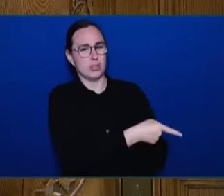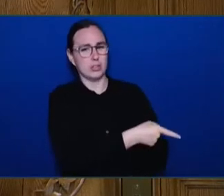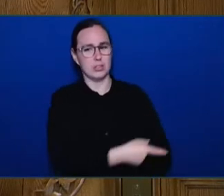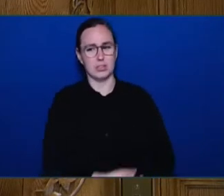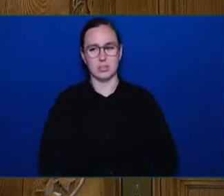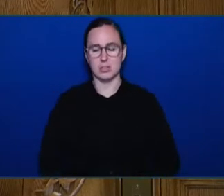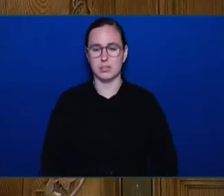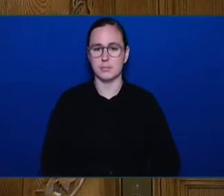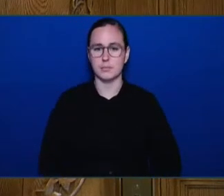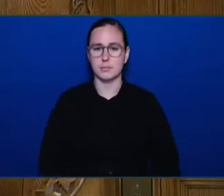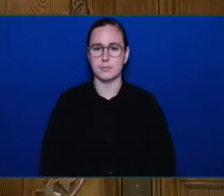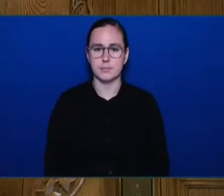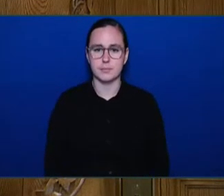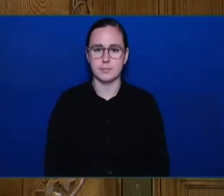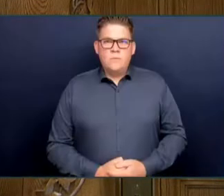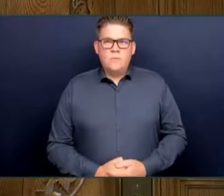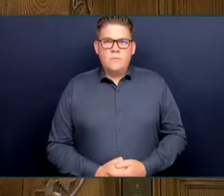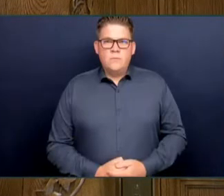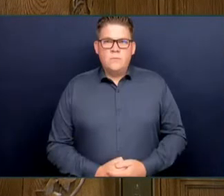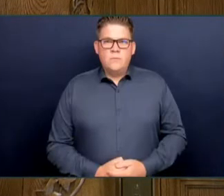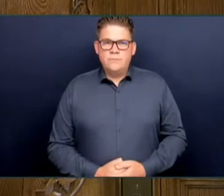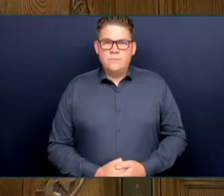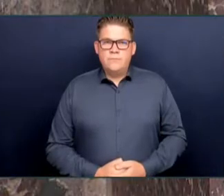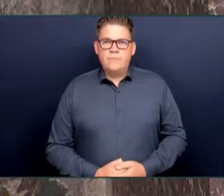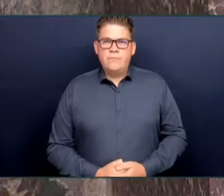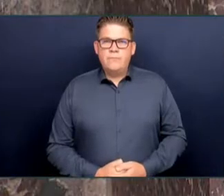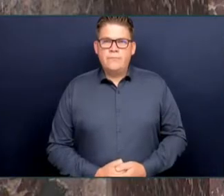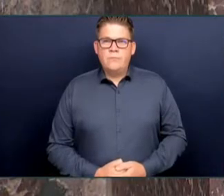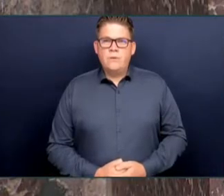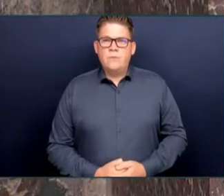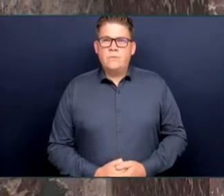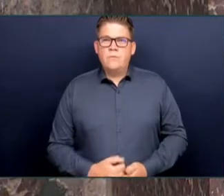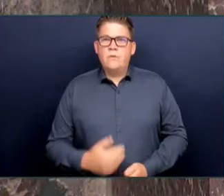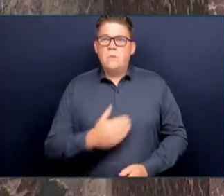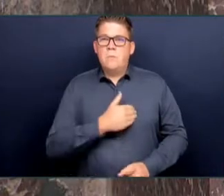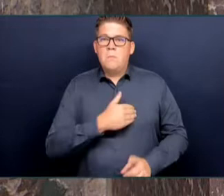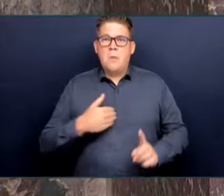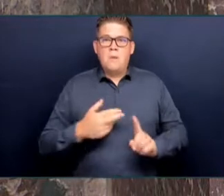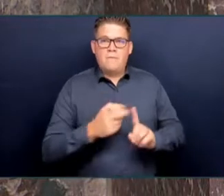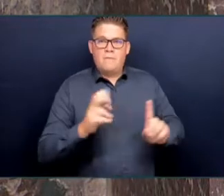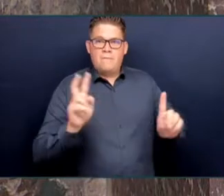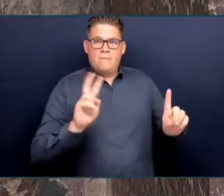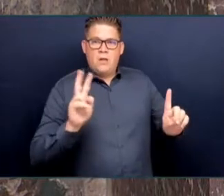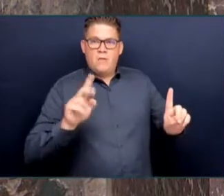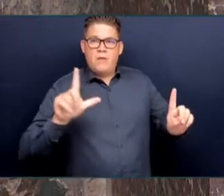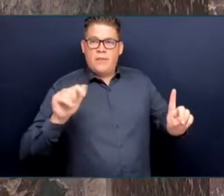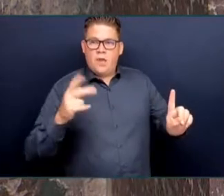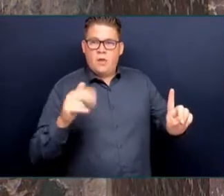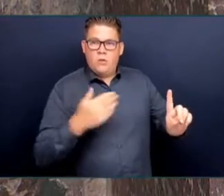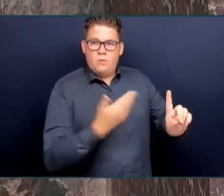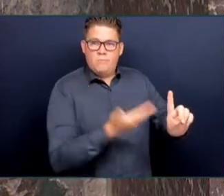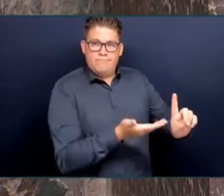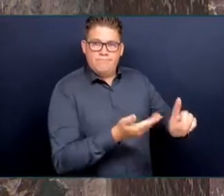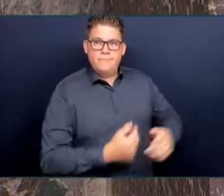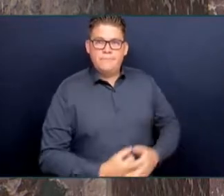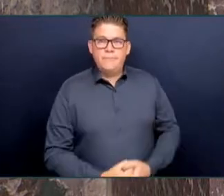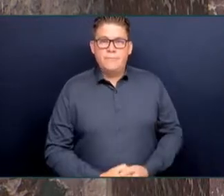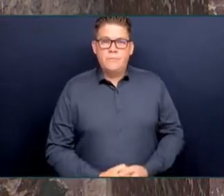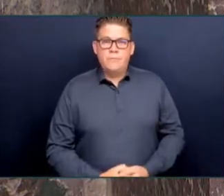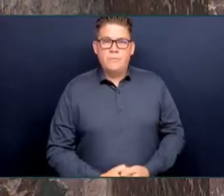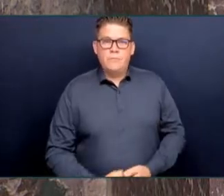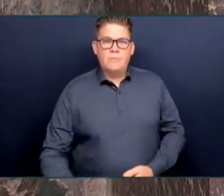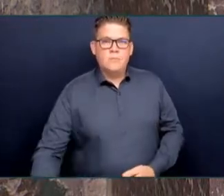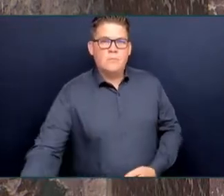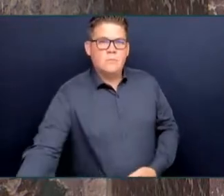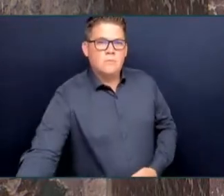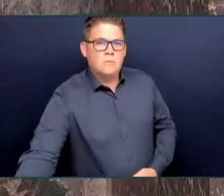Member for Vancouver Langara, supplemental. Well, Mr. Speaker, I think we have agreement in this House. People need action